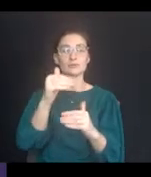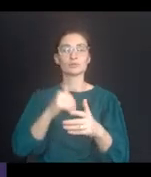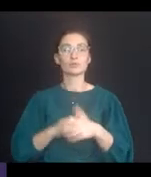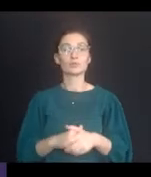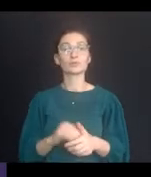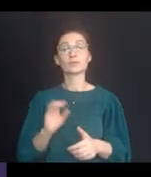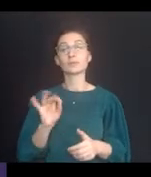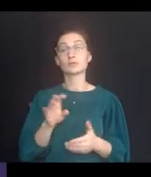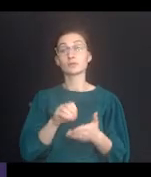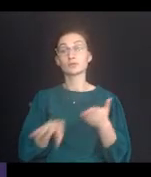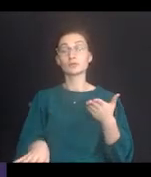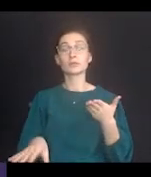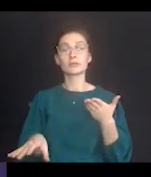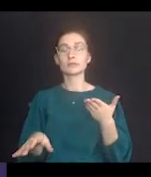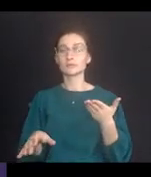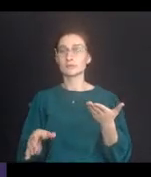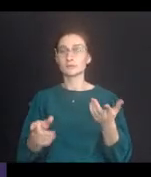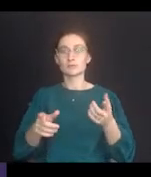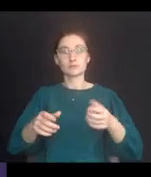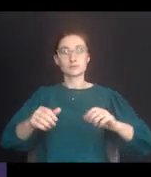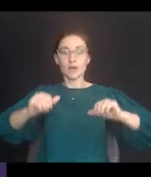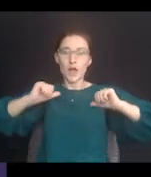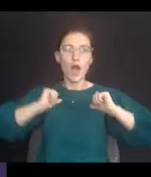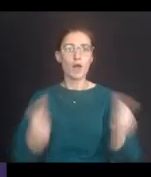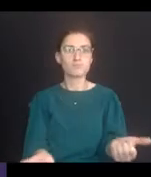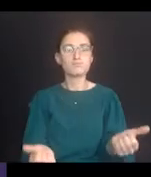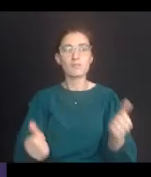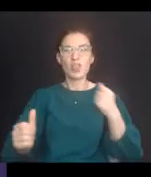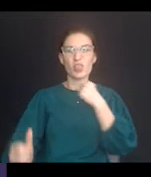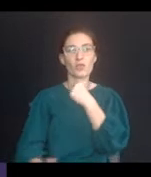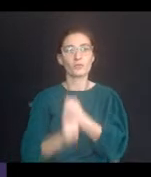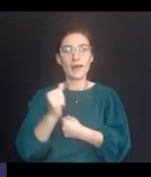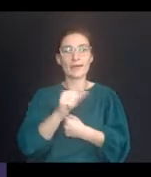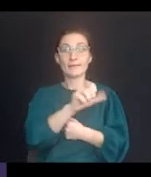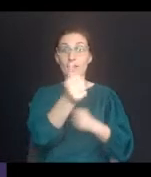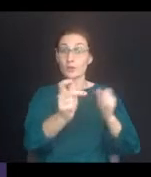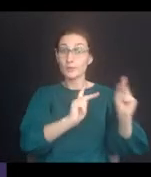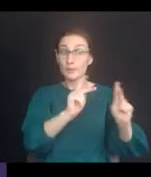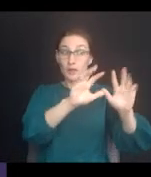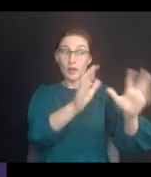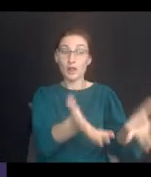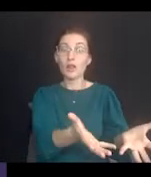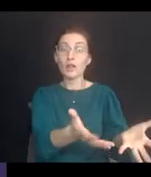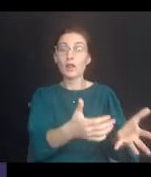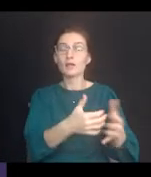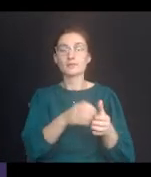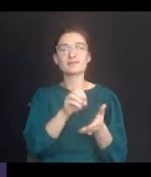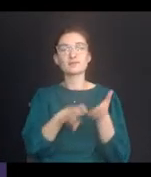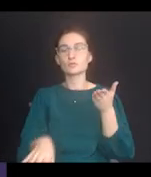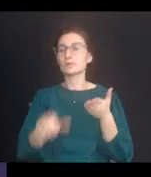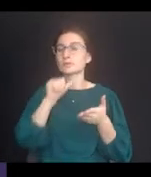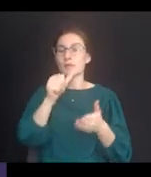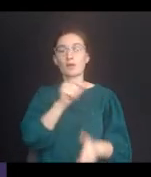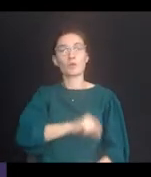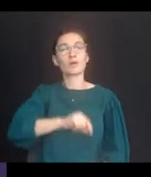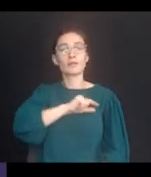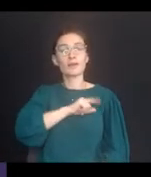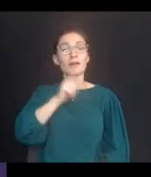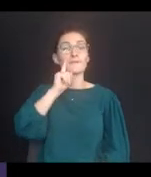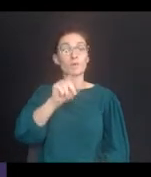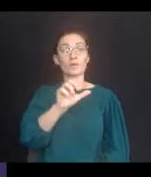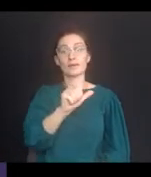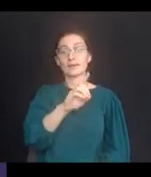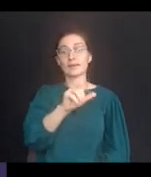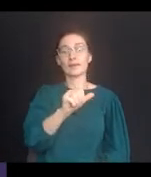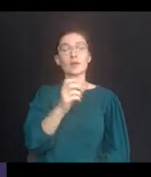If a student is determined to be a direct threat to the health or safety of others, then that student would not be qualified